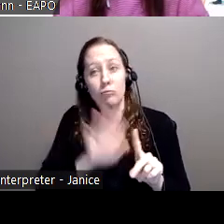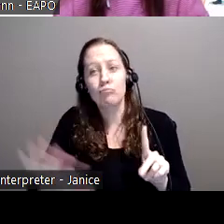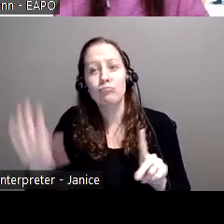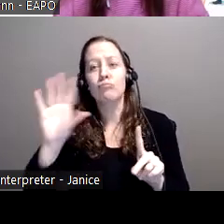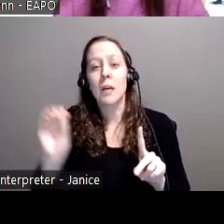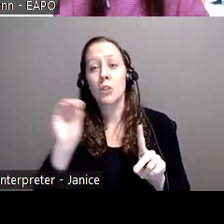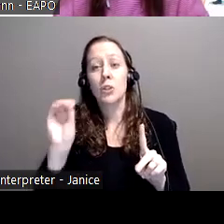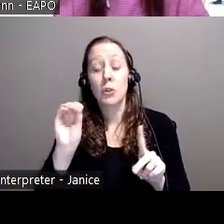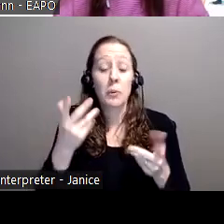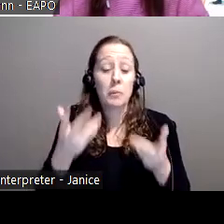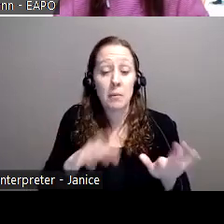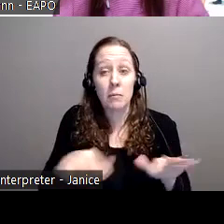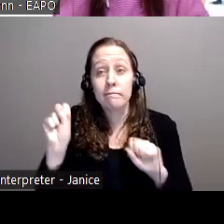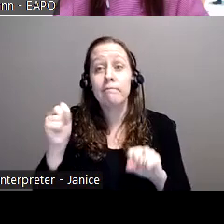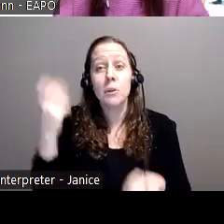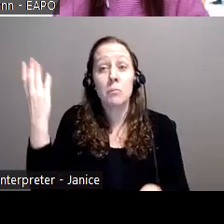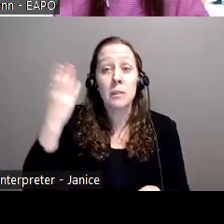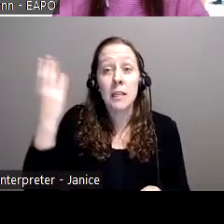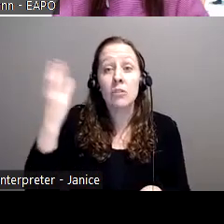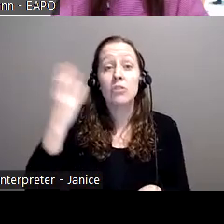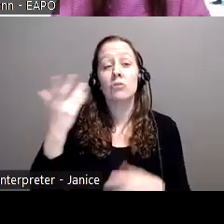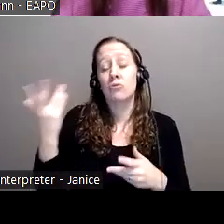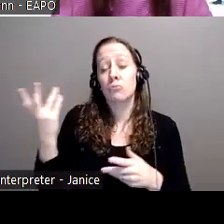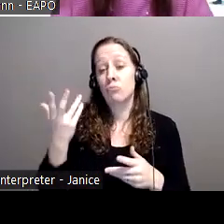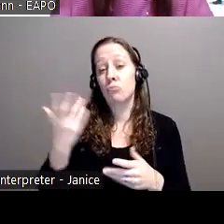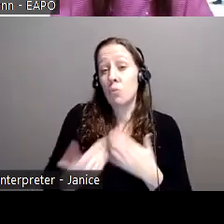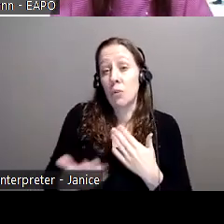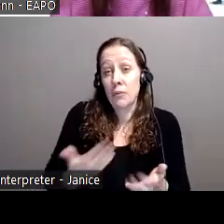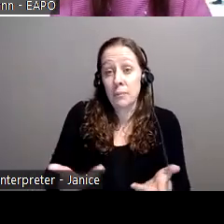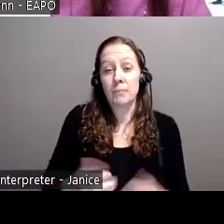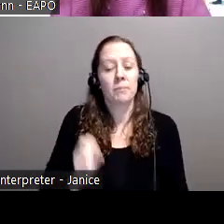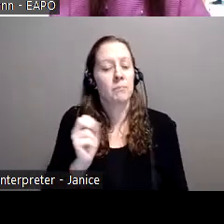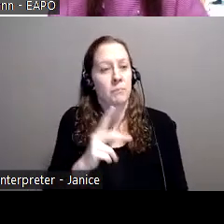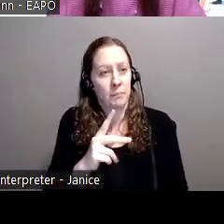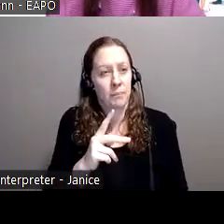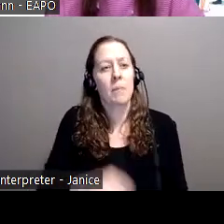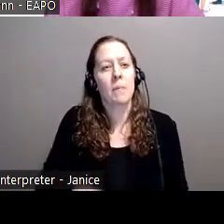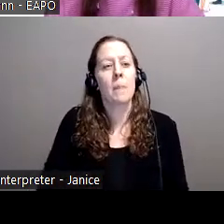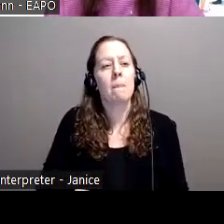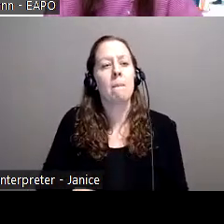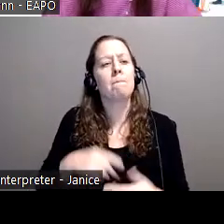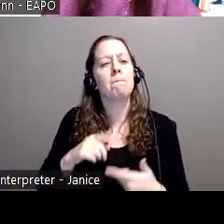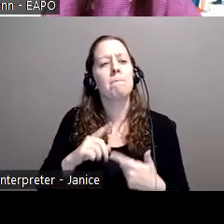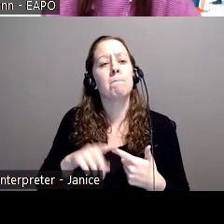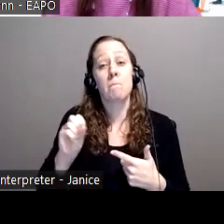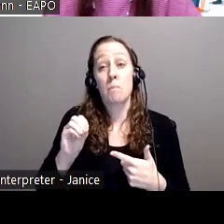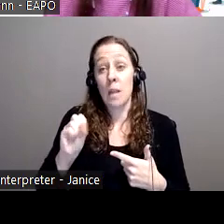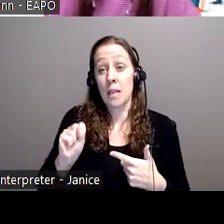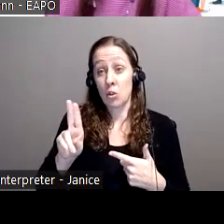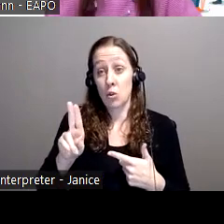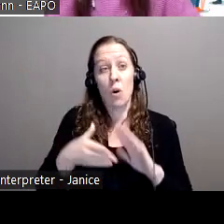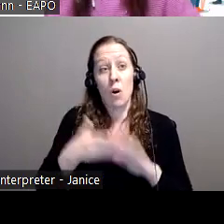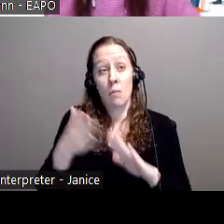able to do presentations or whatever the case. Okay. Does the operational support unit provide in-person